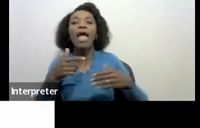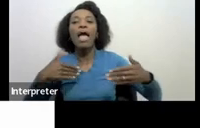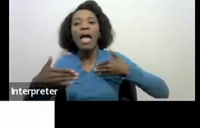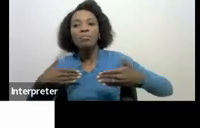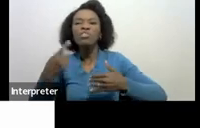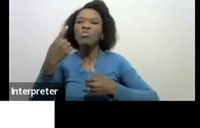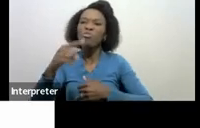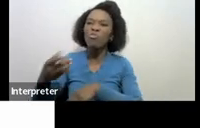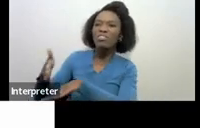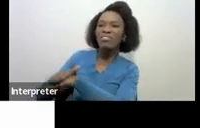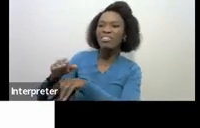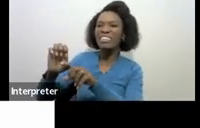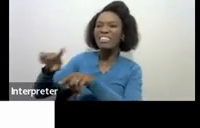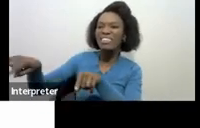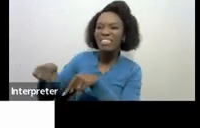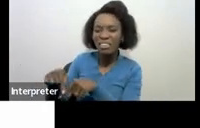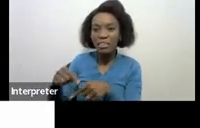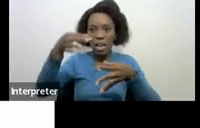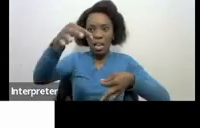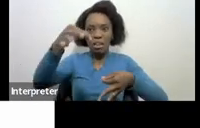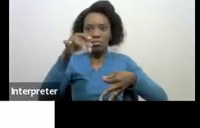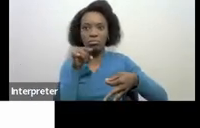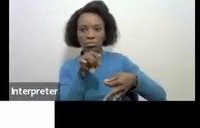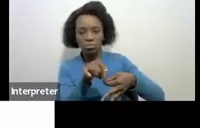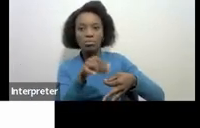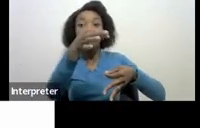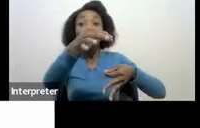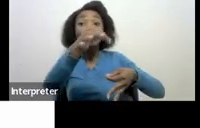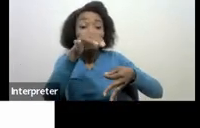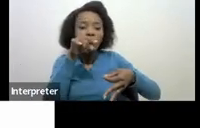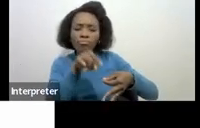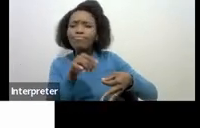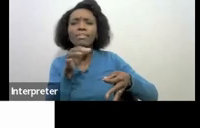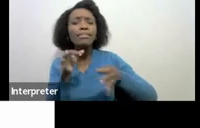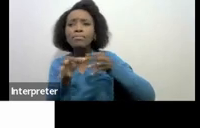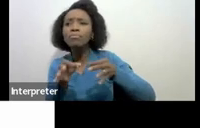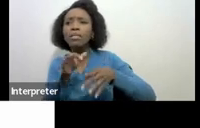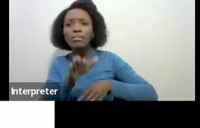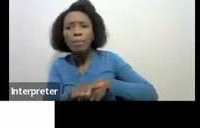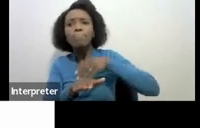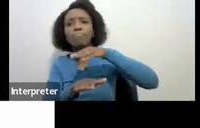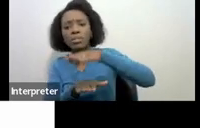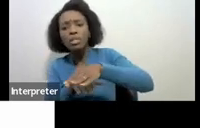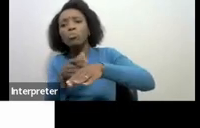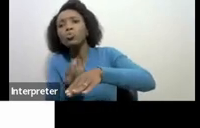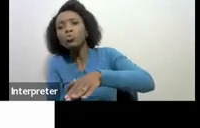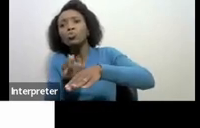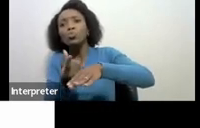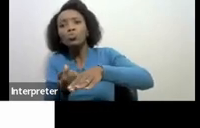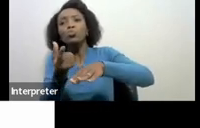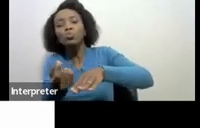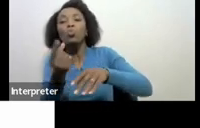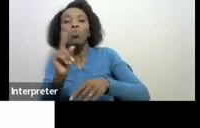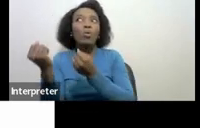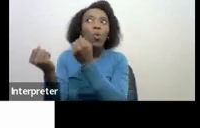deceased estate leaflet on this leaflet we take you through the steps that needs to be done at the master's office as